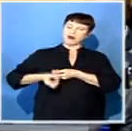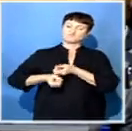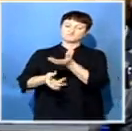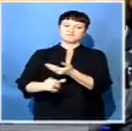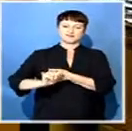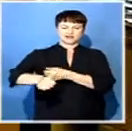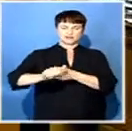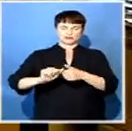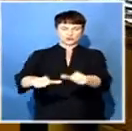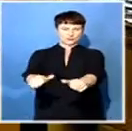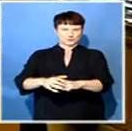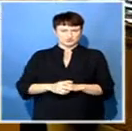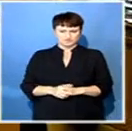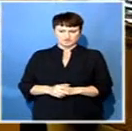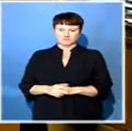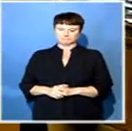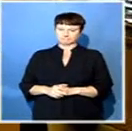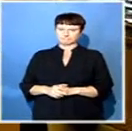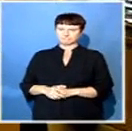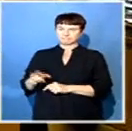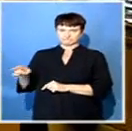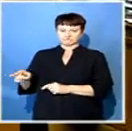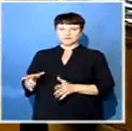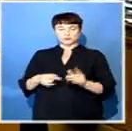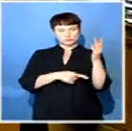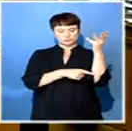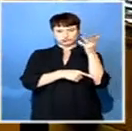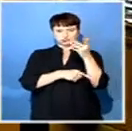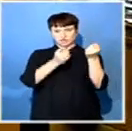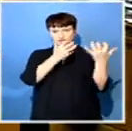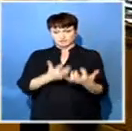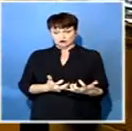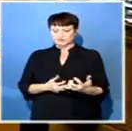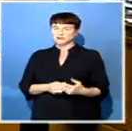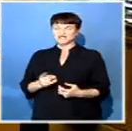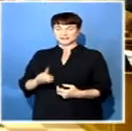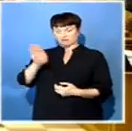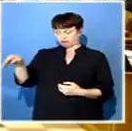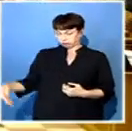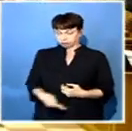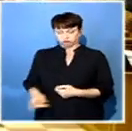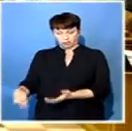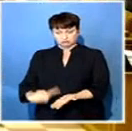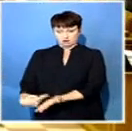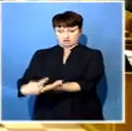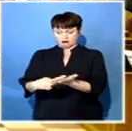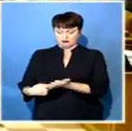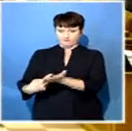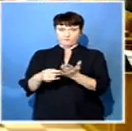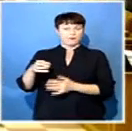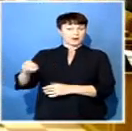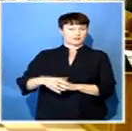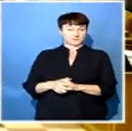parties and governing party MPs debated the presidency's budget vote late into the night. President